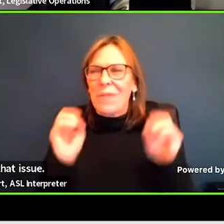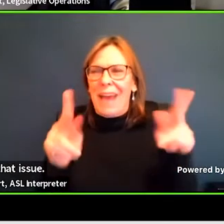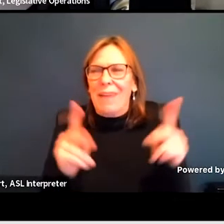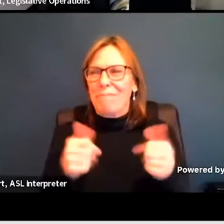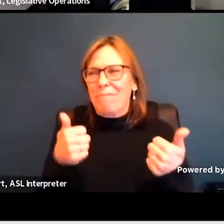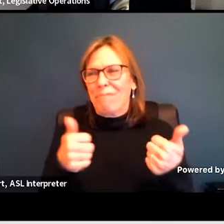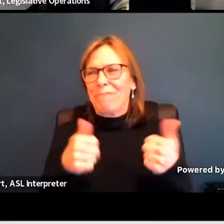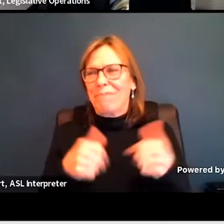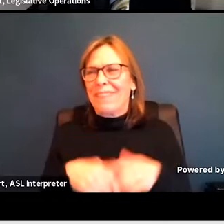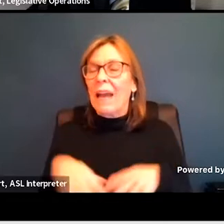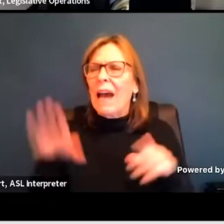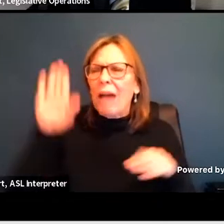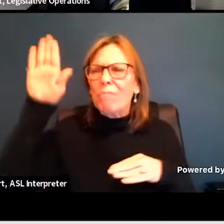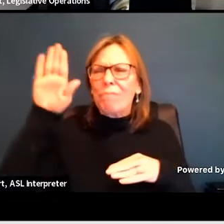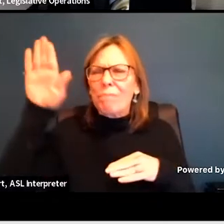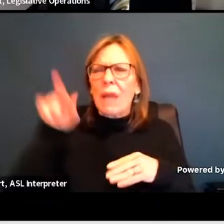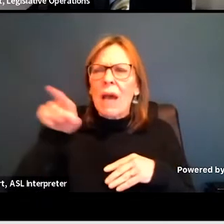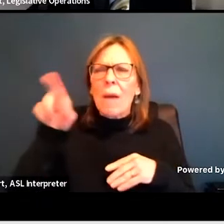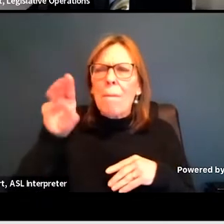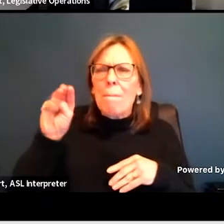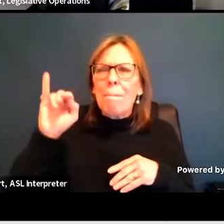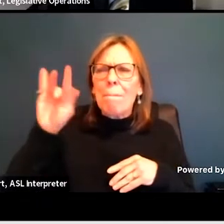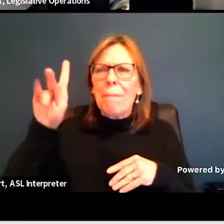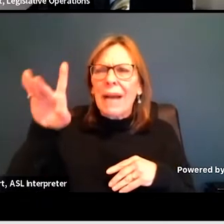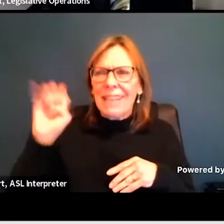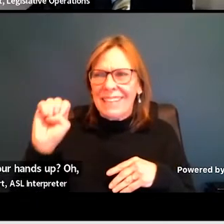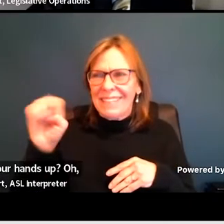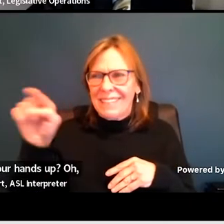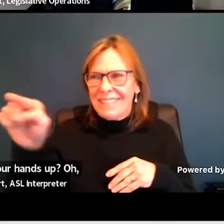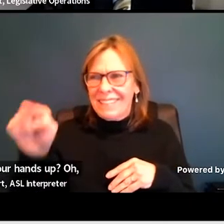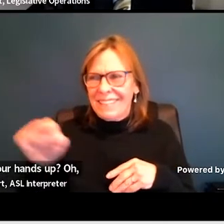Mike, you had your hands up. Oh, sorry.